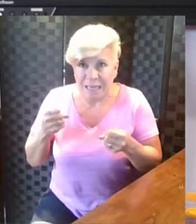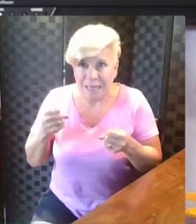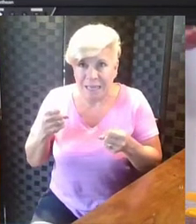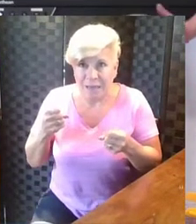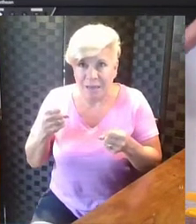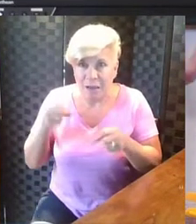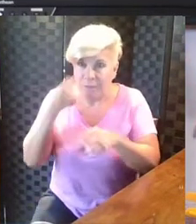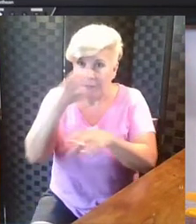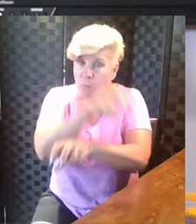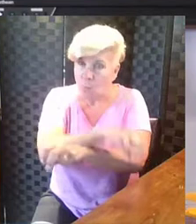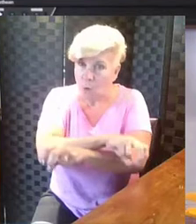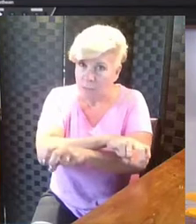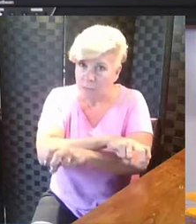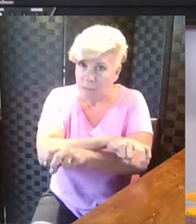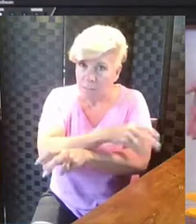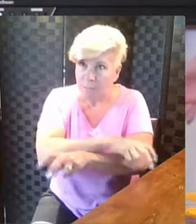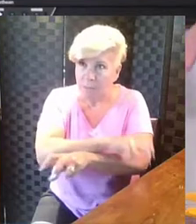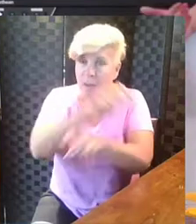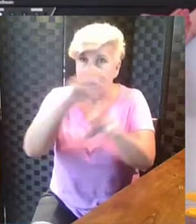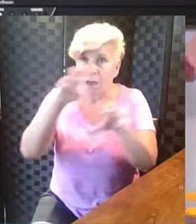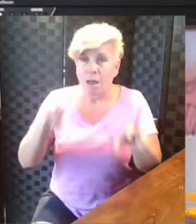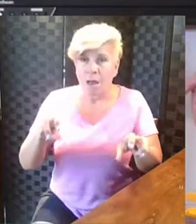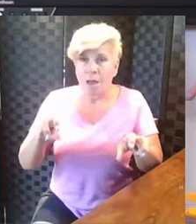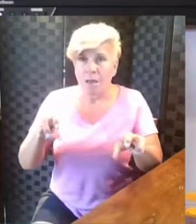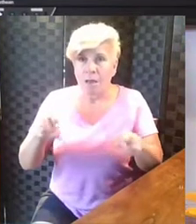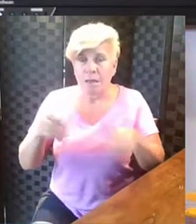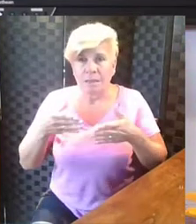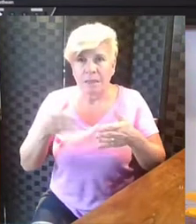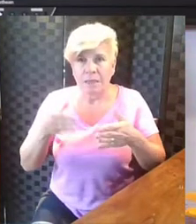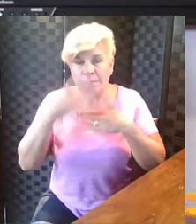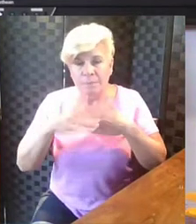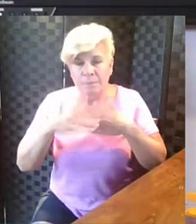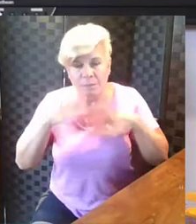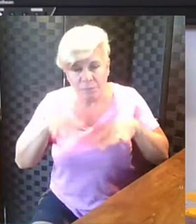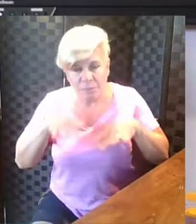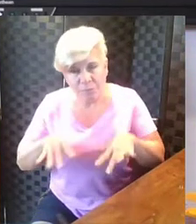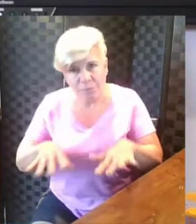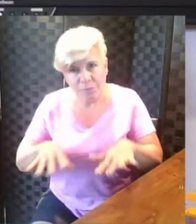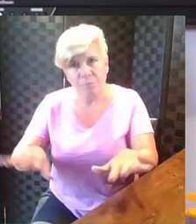legs crossed? Maybe you need to uncross them to kind of let that blood flow through them.